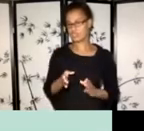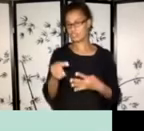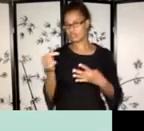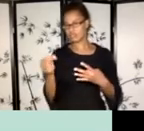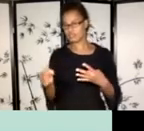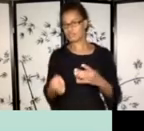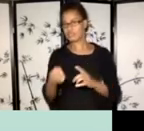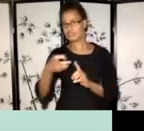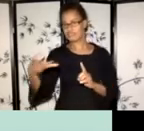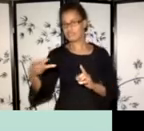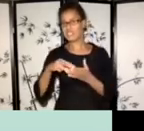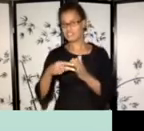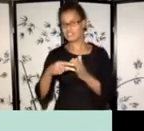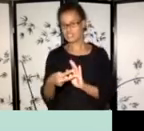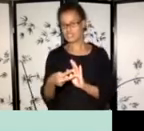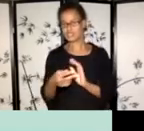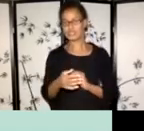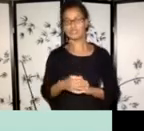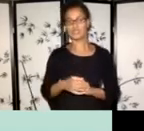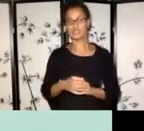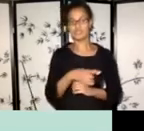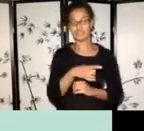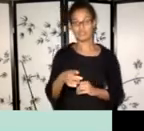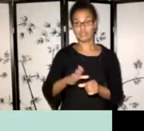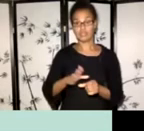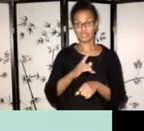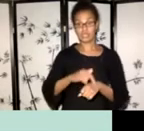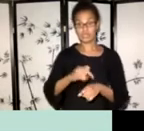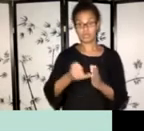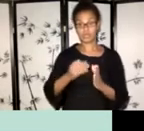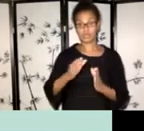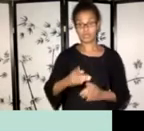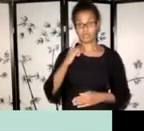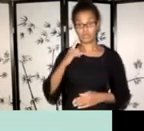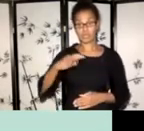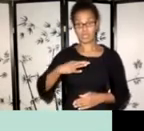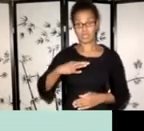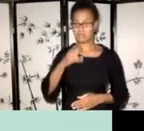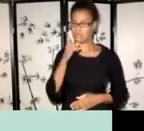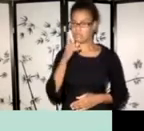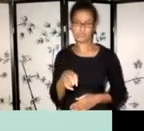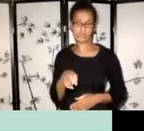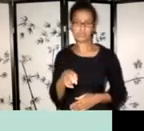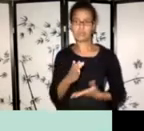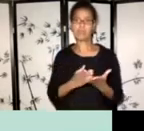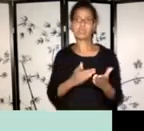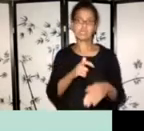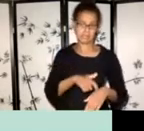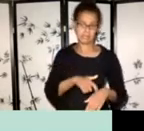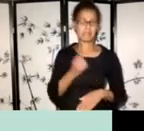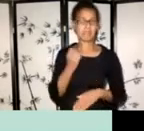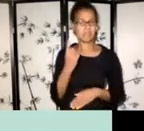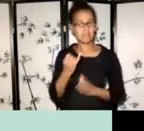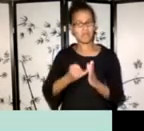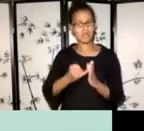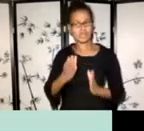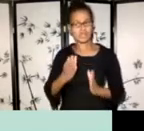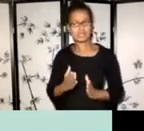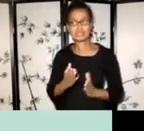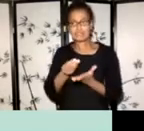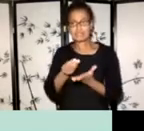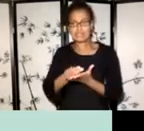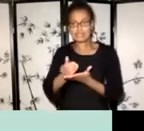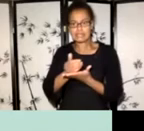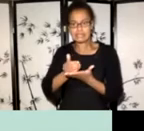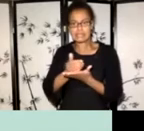full-time artist to, to apply, um, recognizing that many artists need to hold other jobs, um, you know, in order to survive.